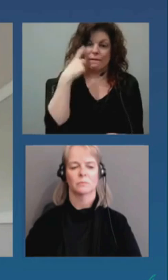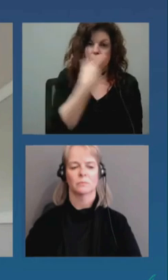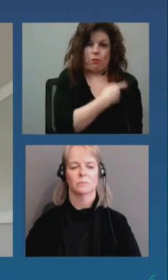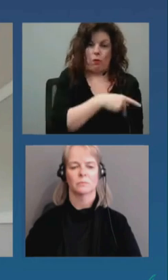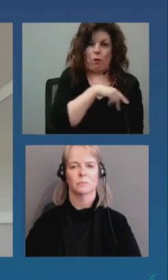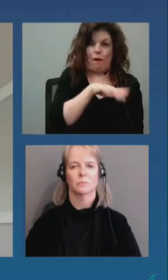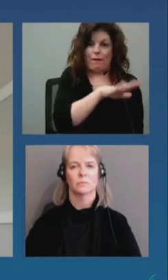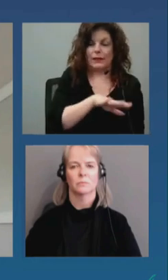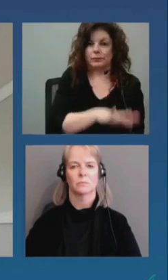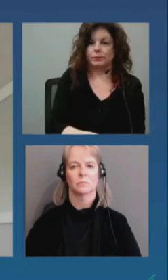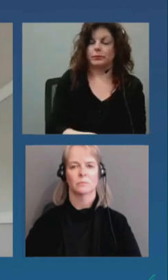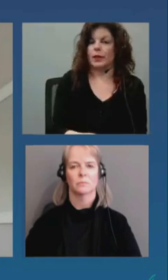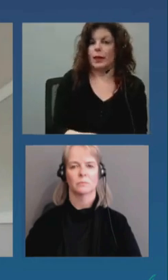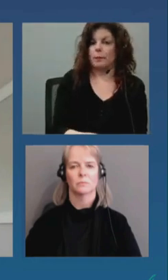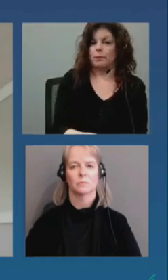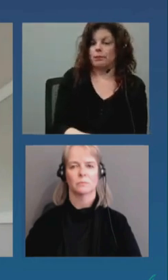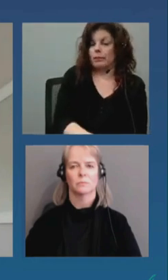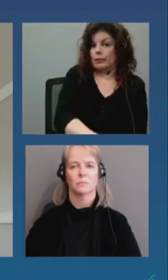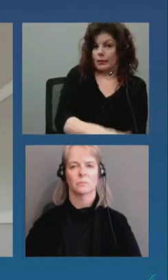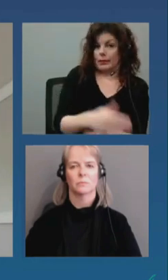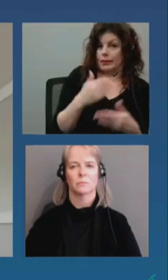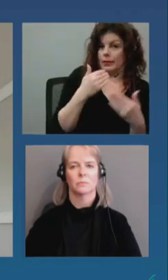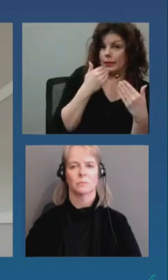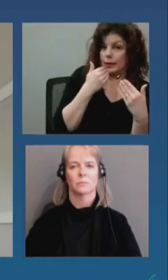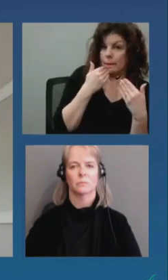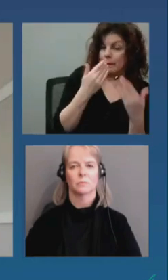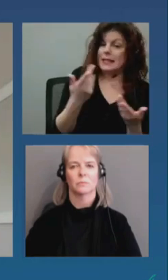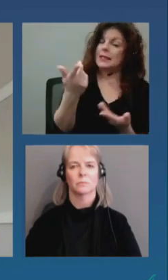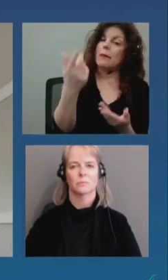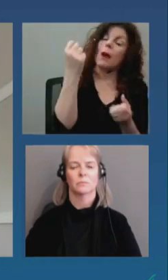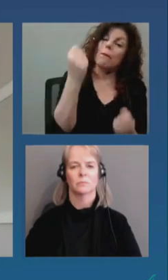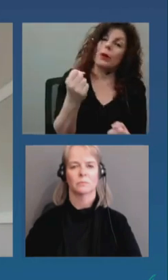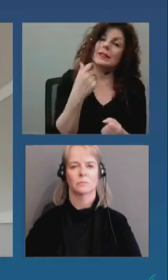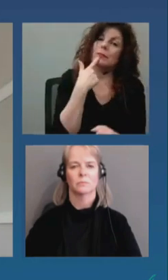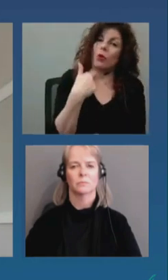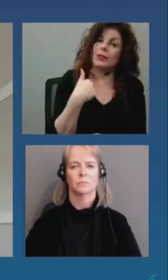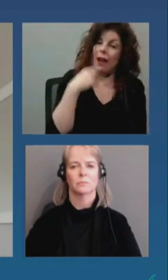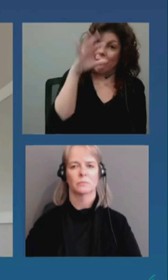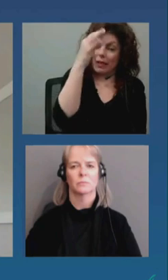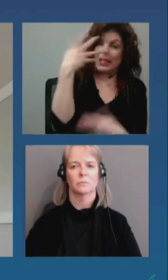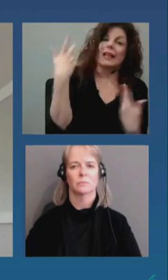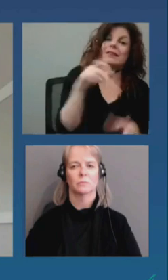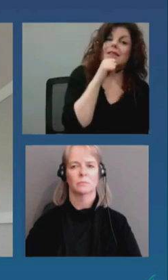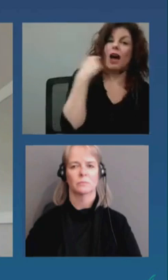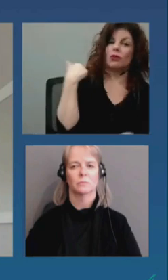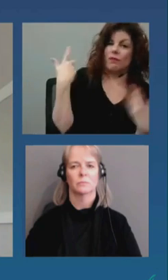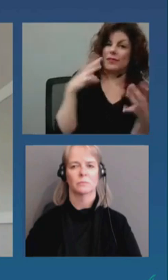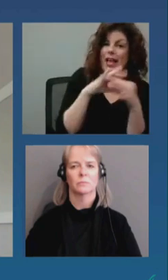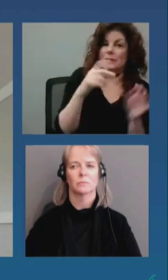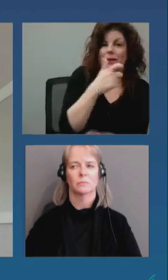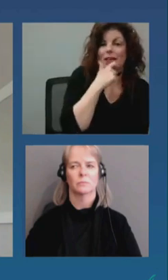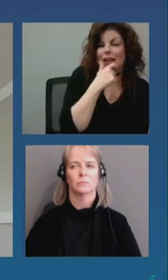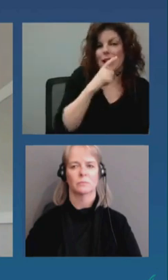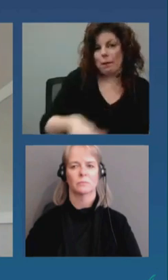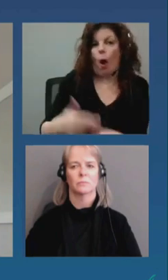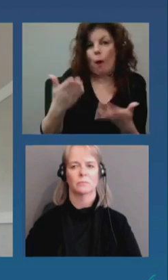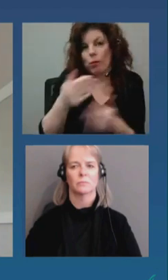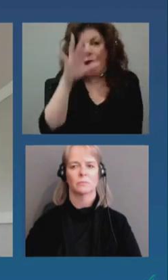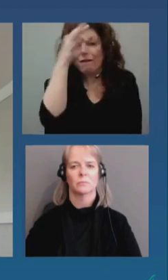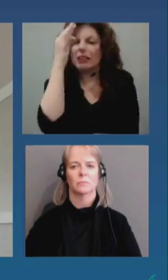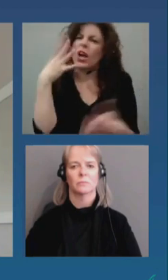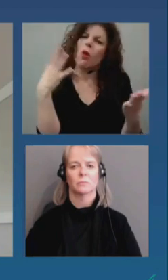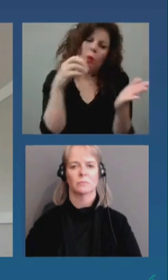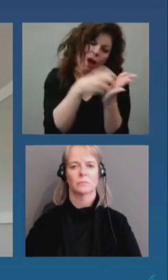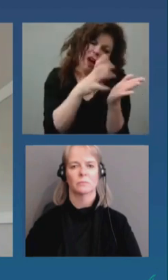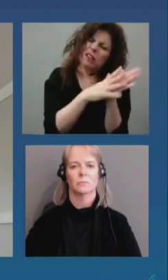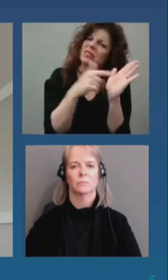Est-ce que vous pouvez juste me donner les détails de ce que vous avez demandé dans cette lettre en français? Je sais que vous l'avez dit en anglais, mais ça en aurait besoin en français. Qu'est-ce que